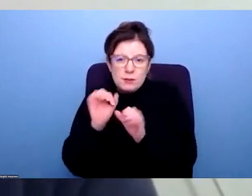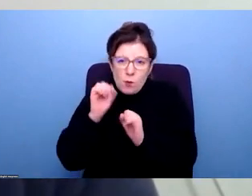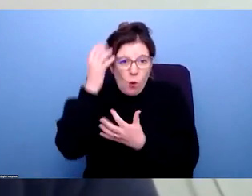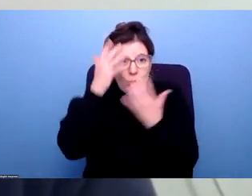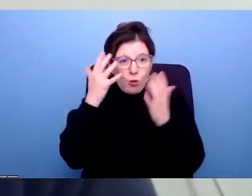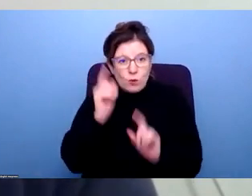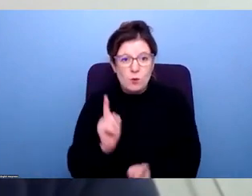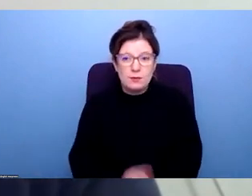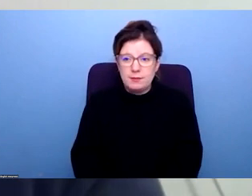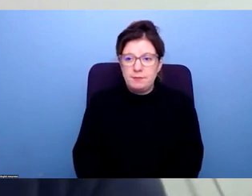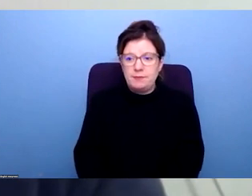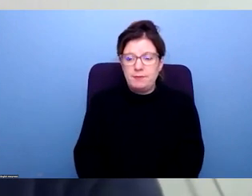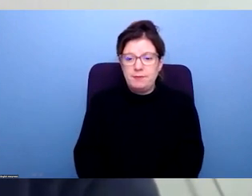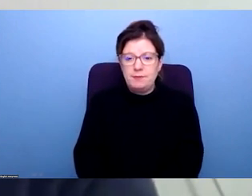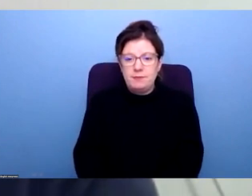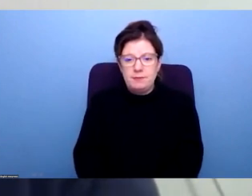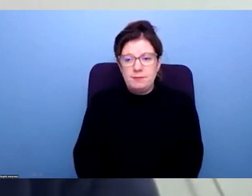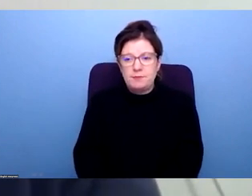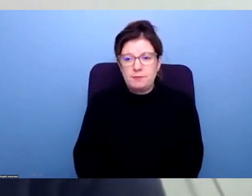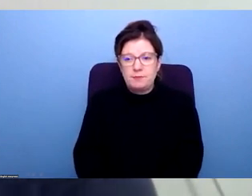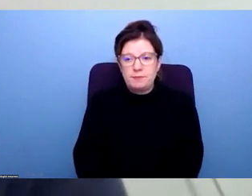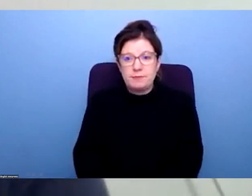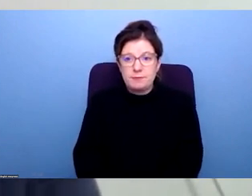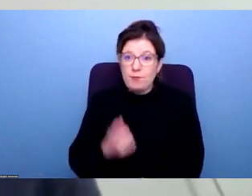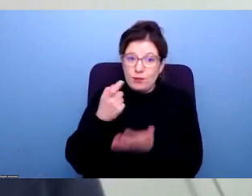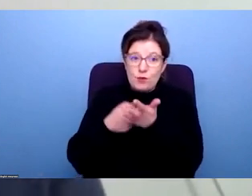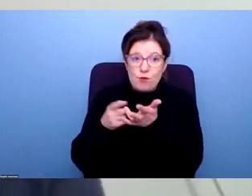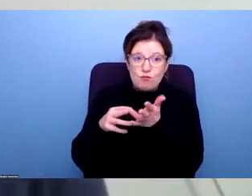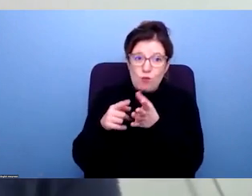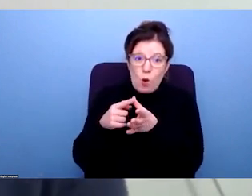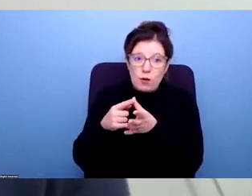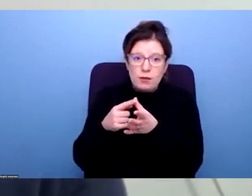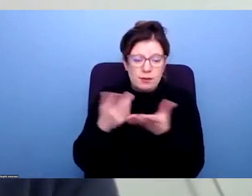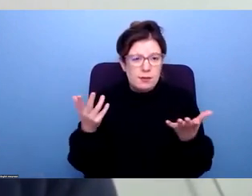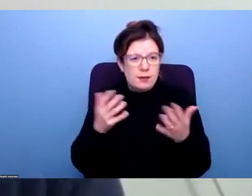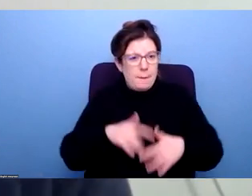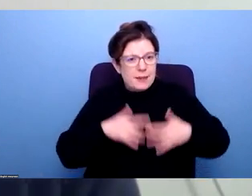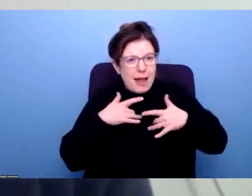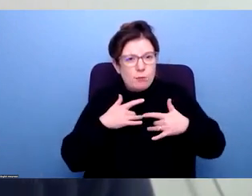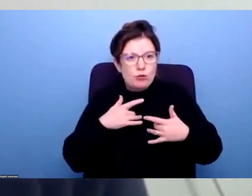on kind of how do we do what Rona's highlighting is change perceptions?